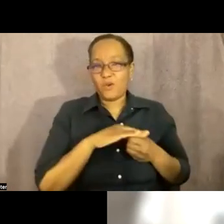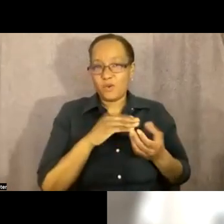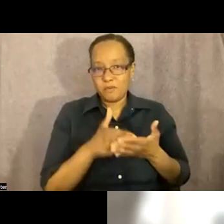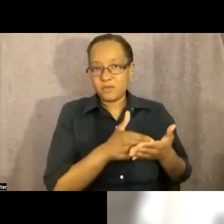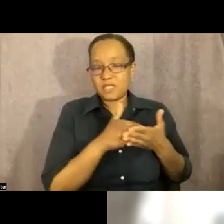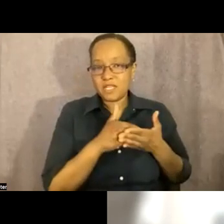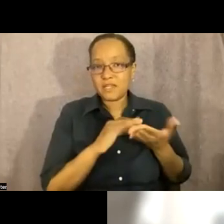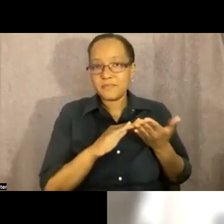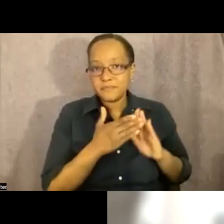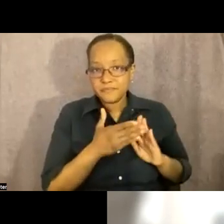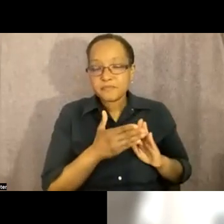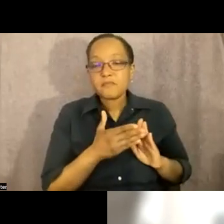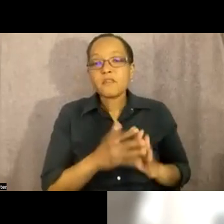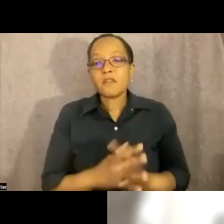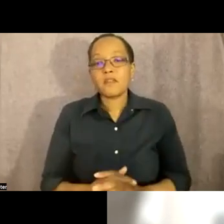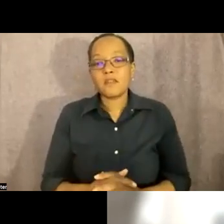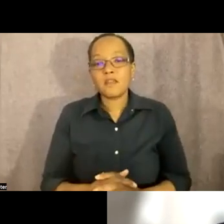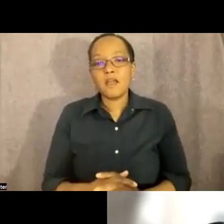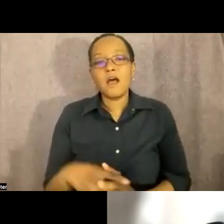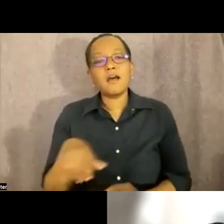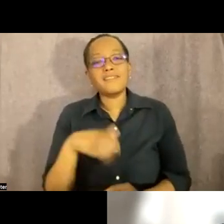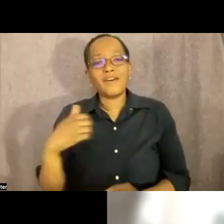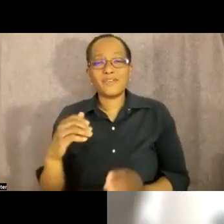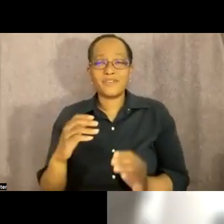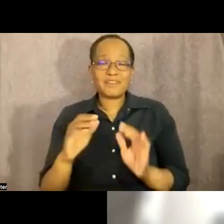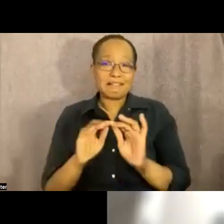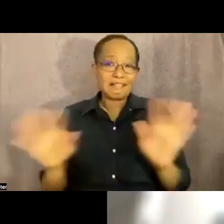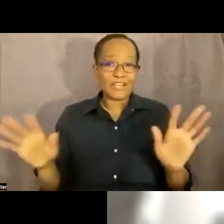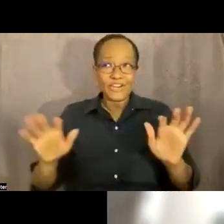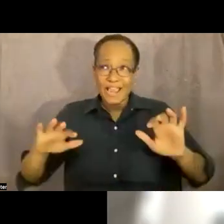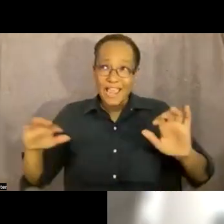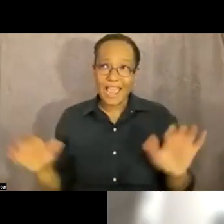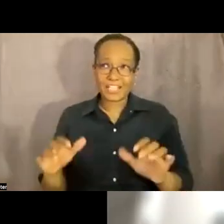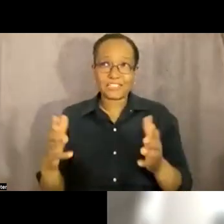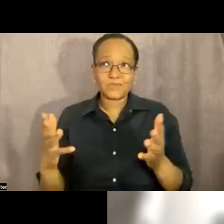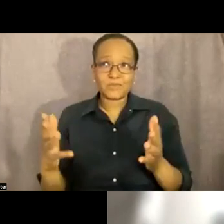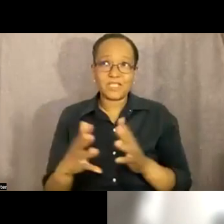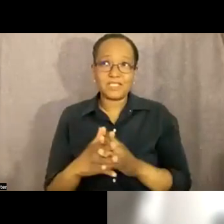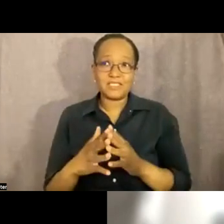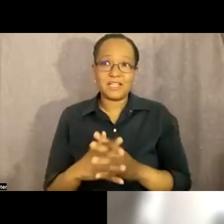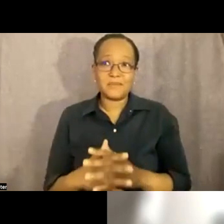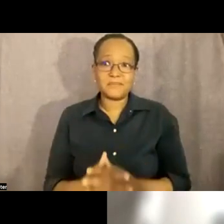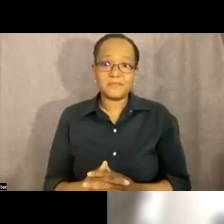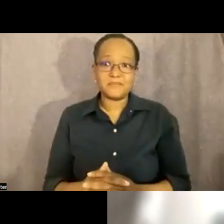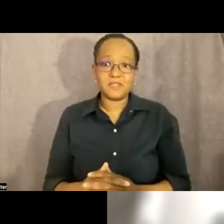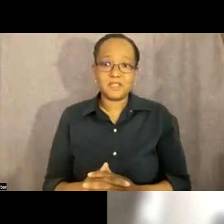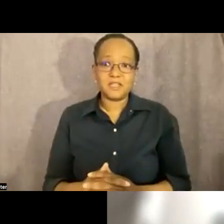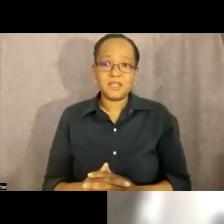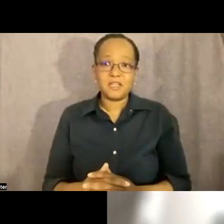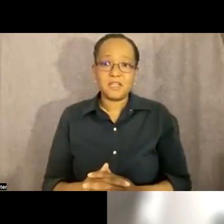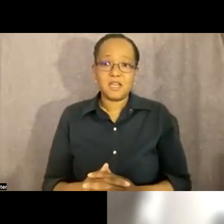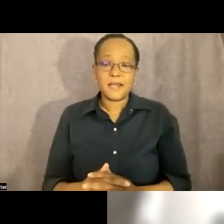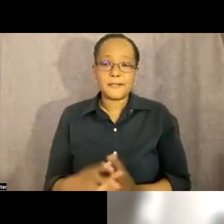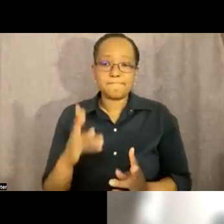like a explicit action thing um i felt compelled to say like oh man like reflecting back